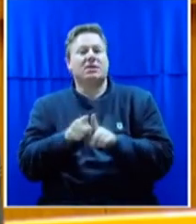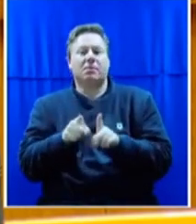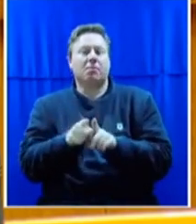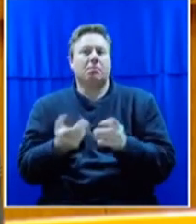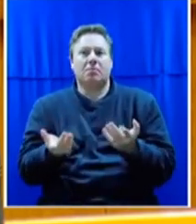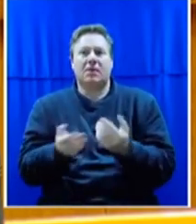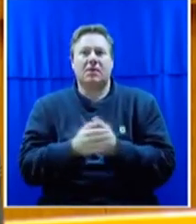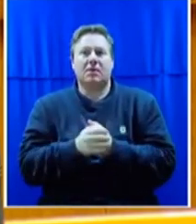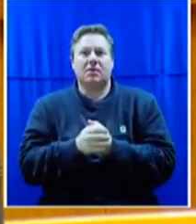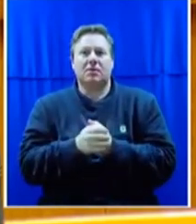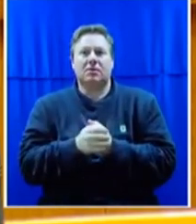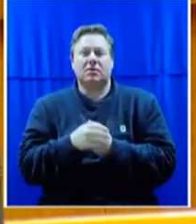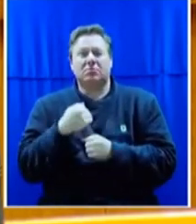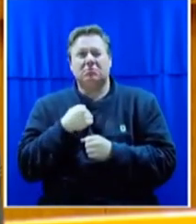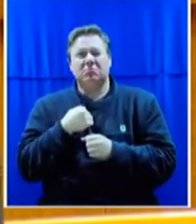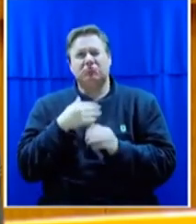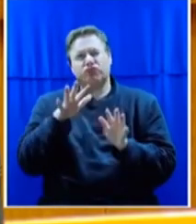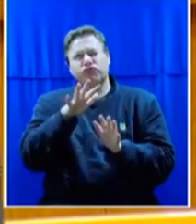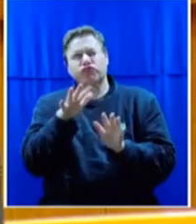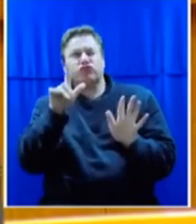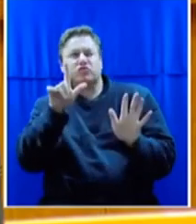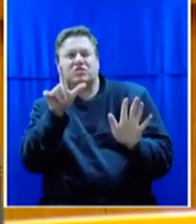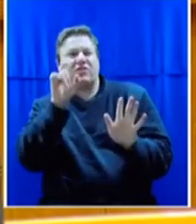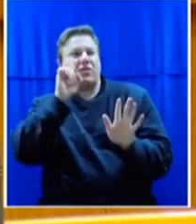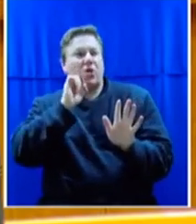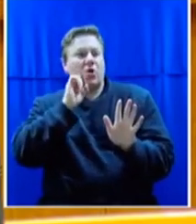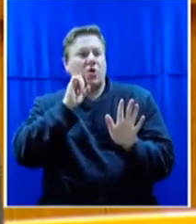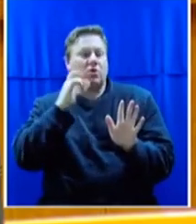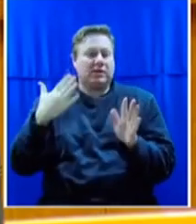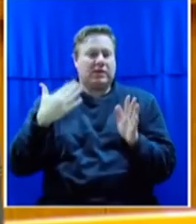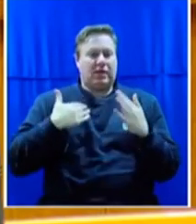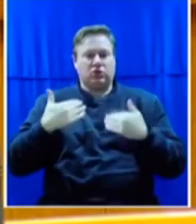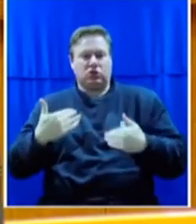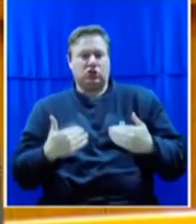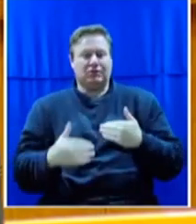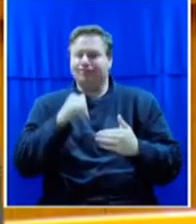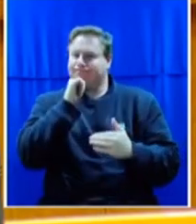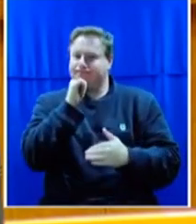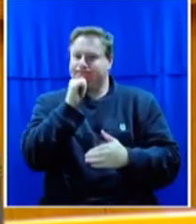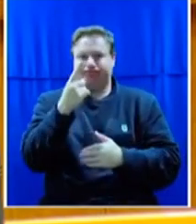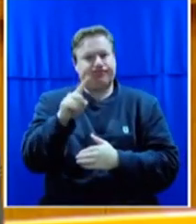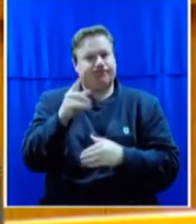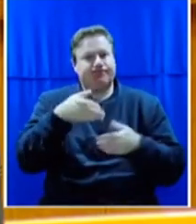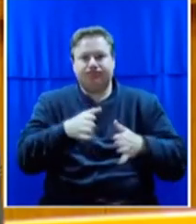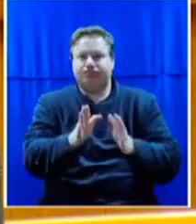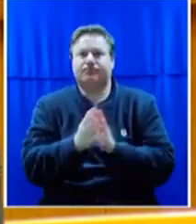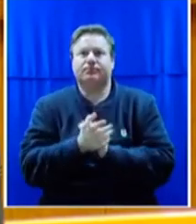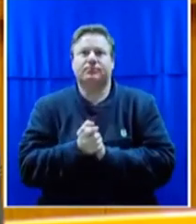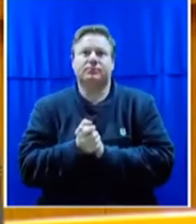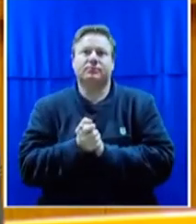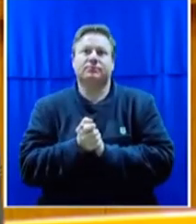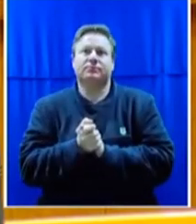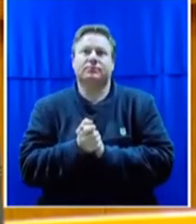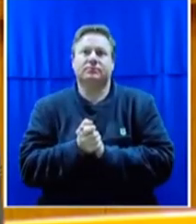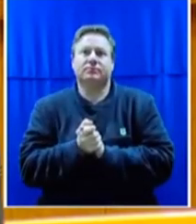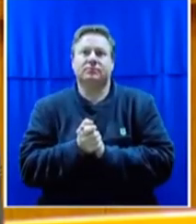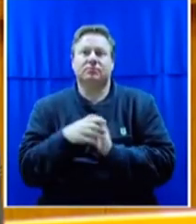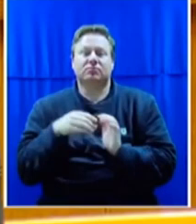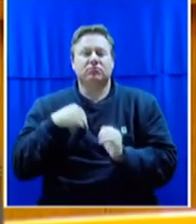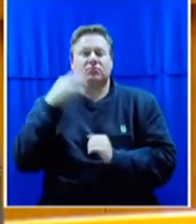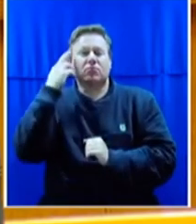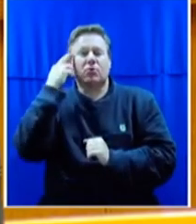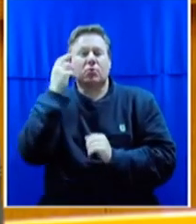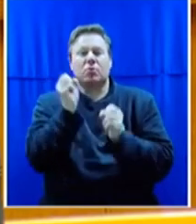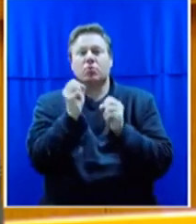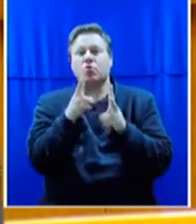older than seven years old when he touched me inappropriately. I remember when I was 12 years